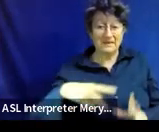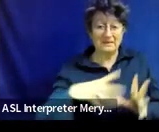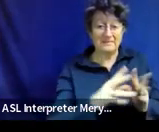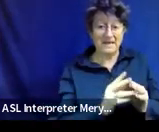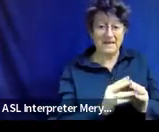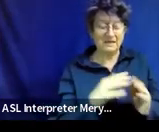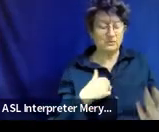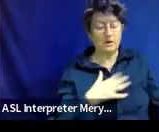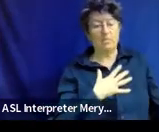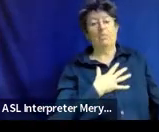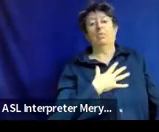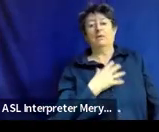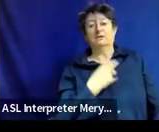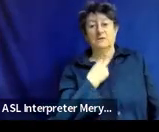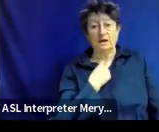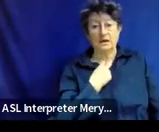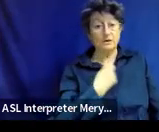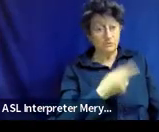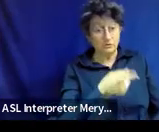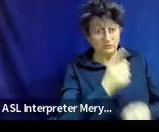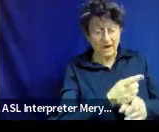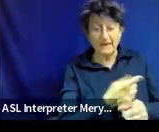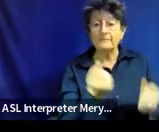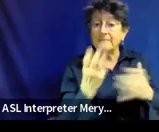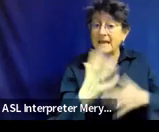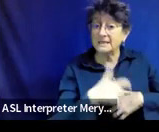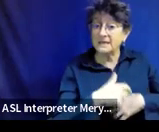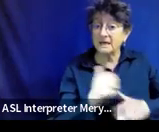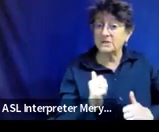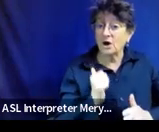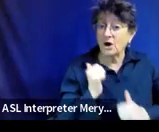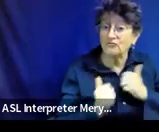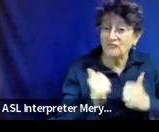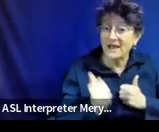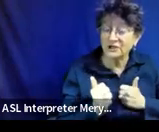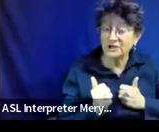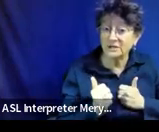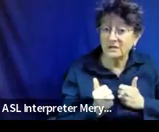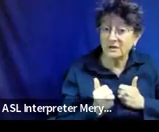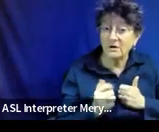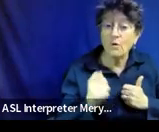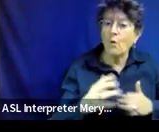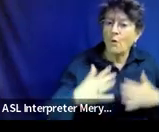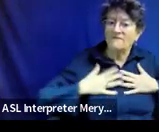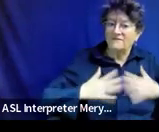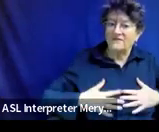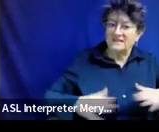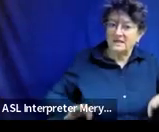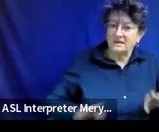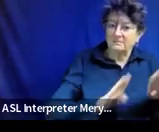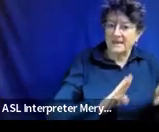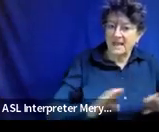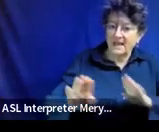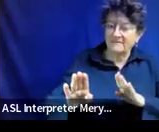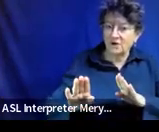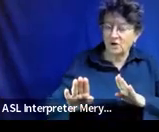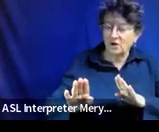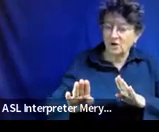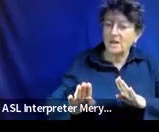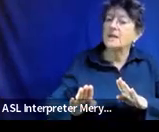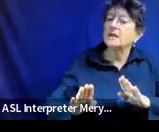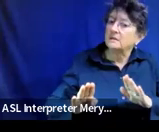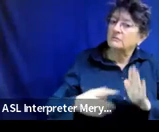like you're exactly right, a lot of times aggression or these physical behaviors are due to a lack of ability to